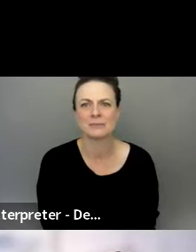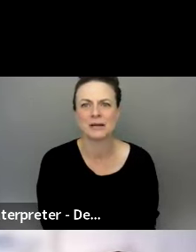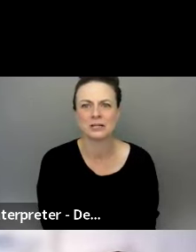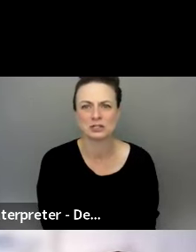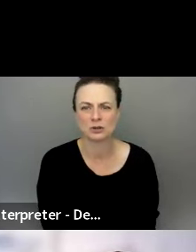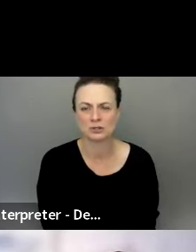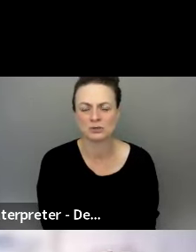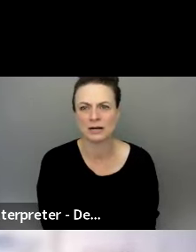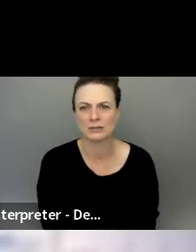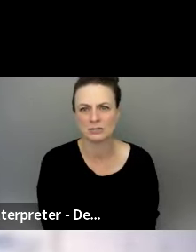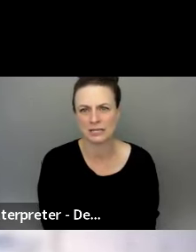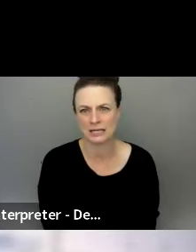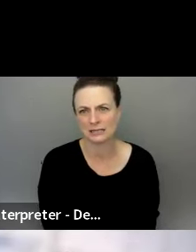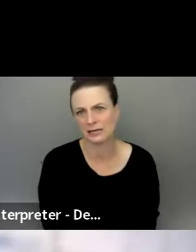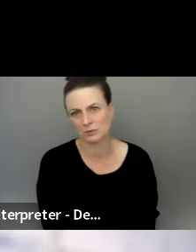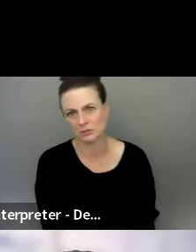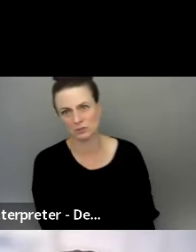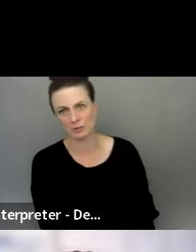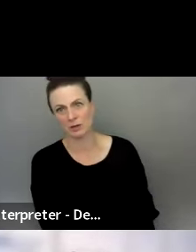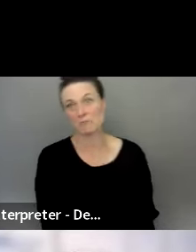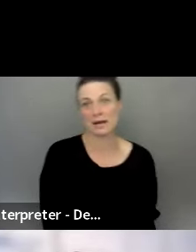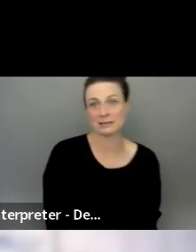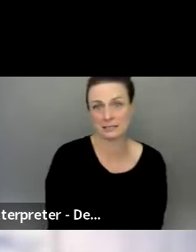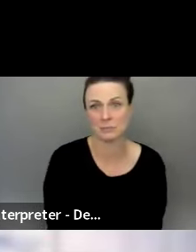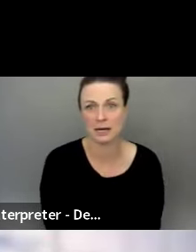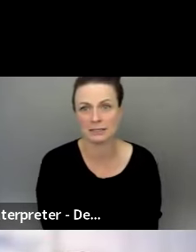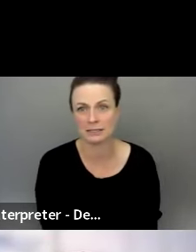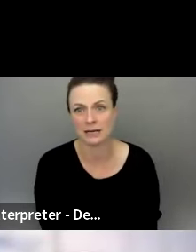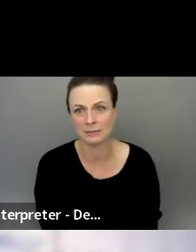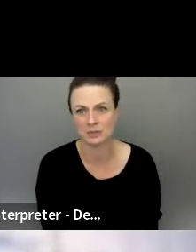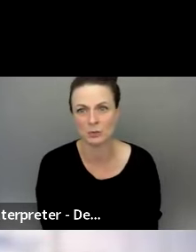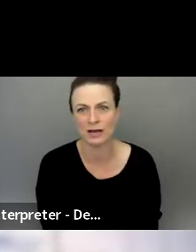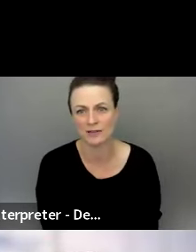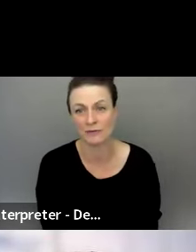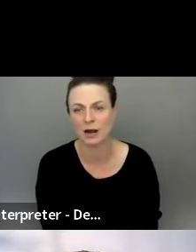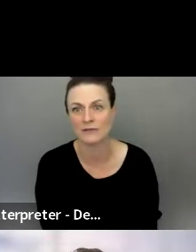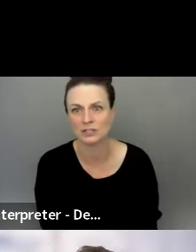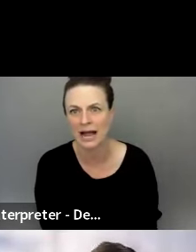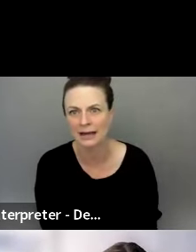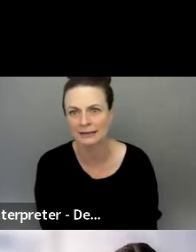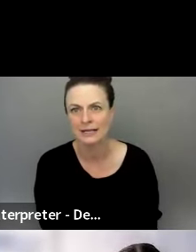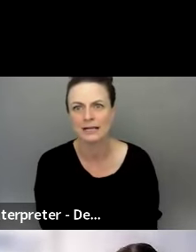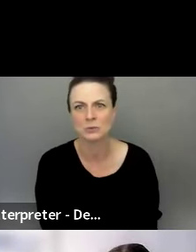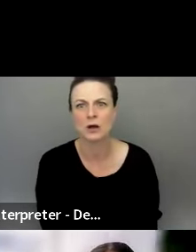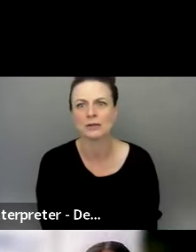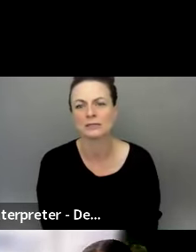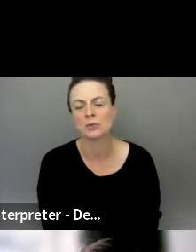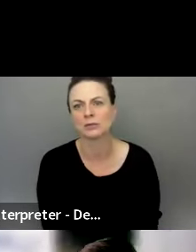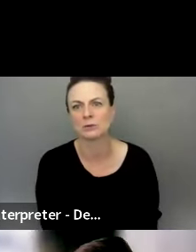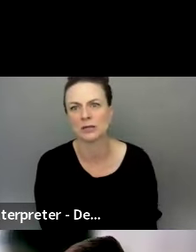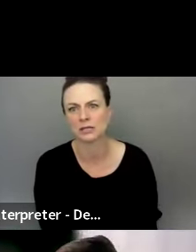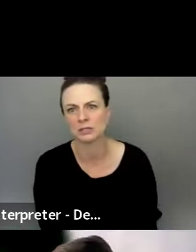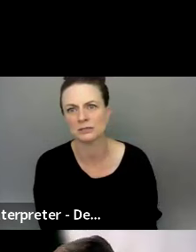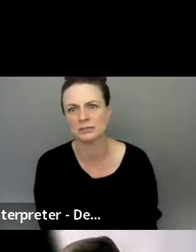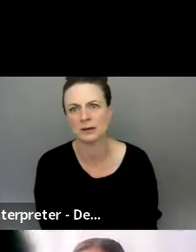you know, I'm not sure to understand how to communicate best, but so we'll have to have a private chat as well as